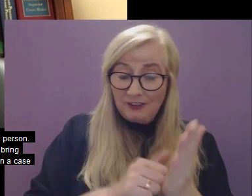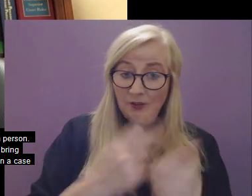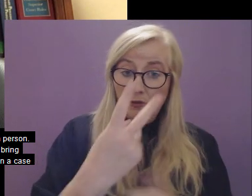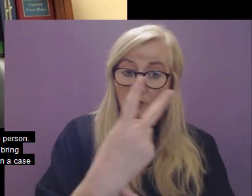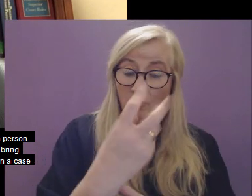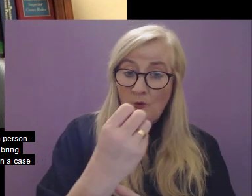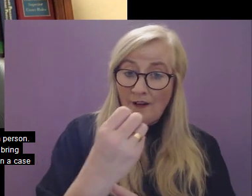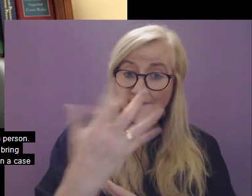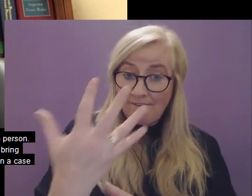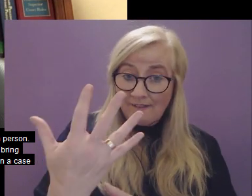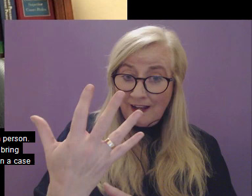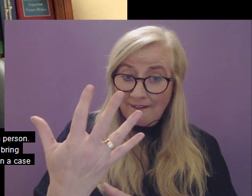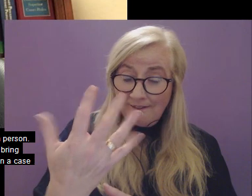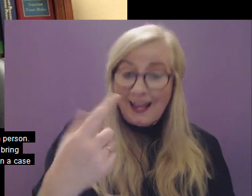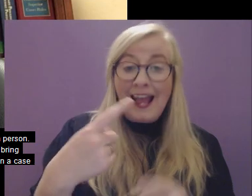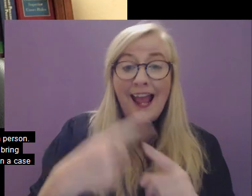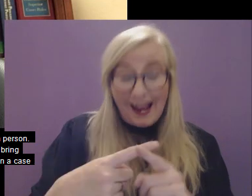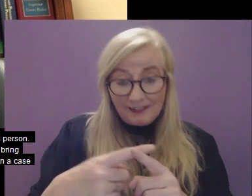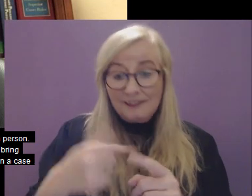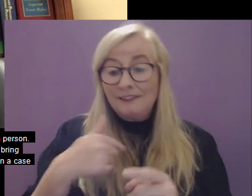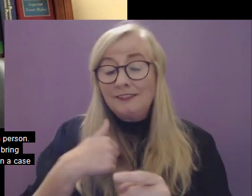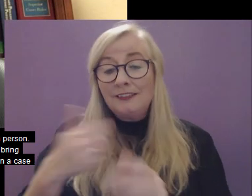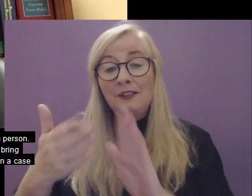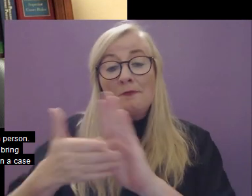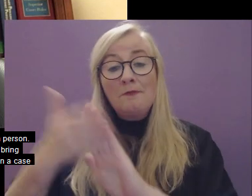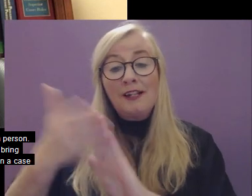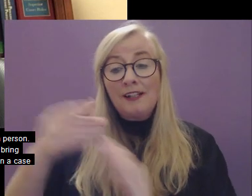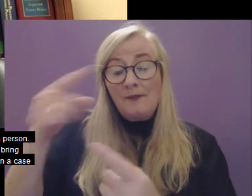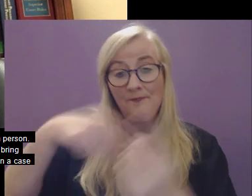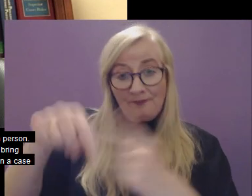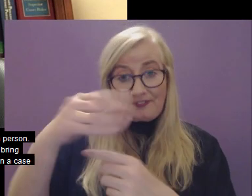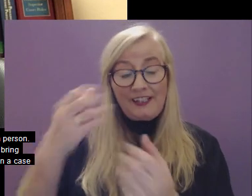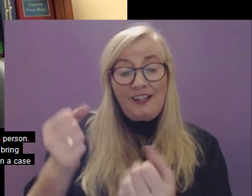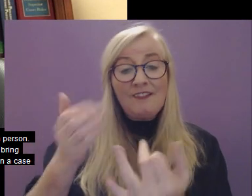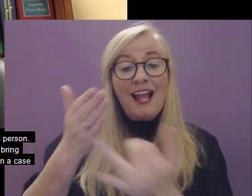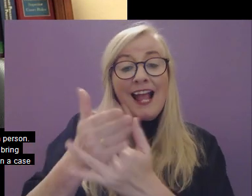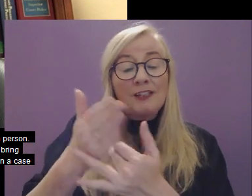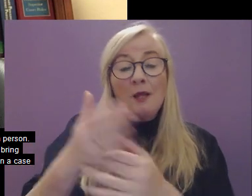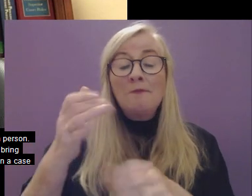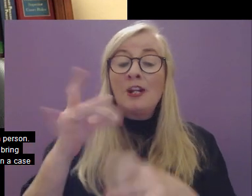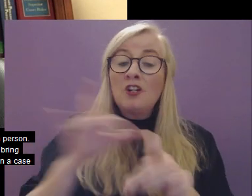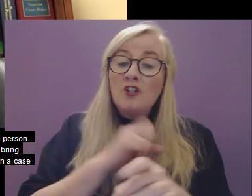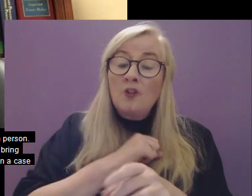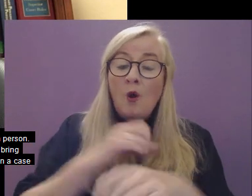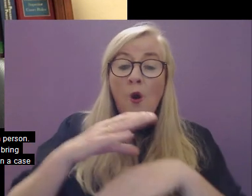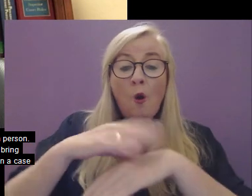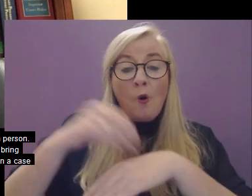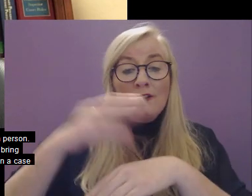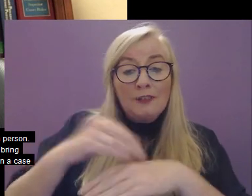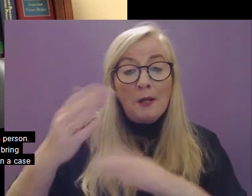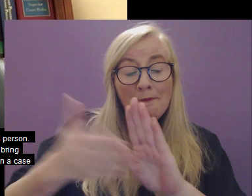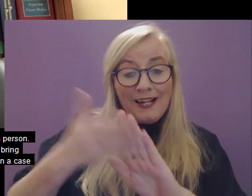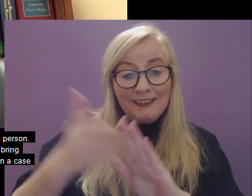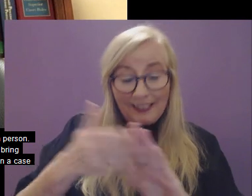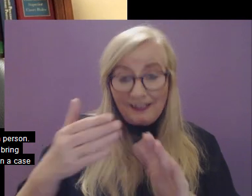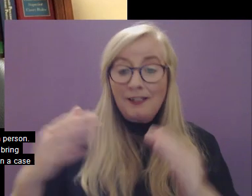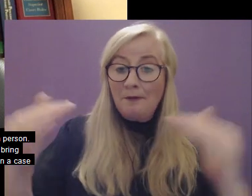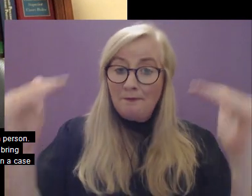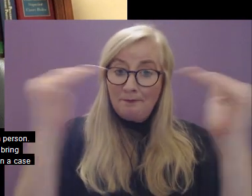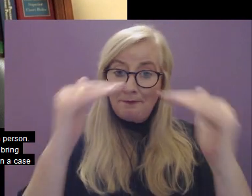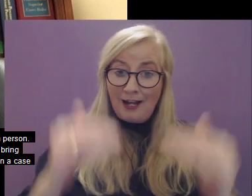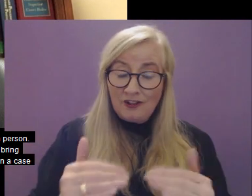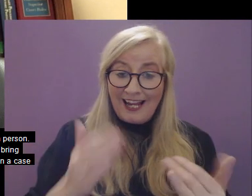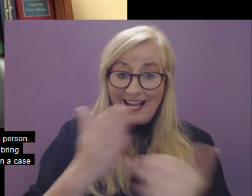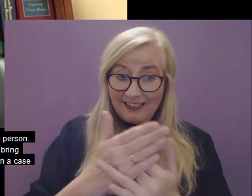2005, and our Estates Management Unit is taking active steps to bring older buildings into line with accessibility requirements